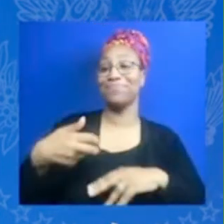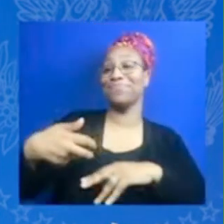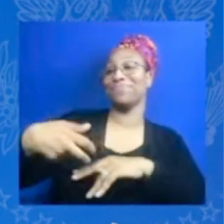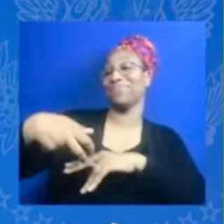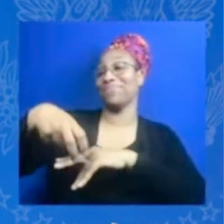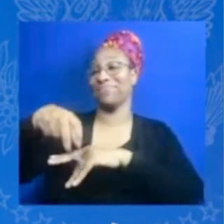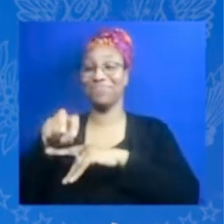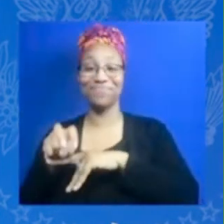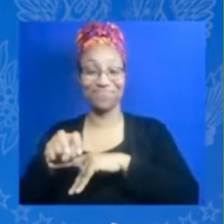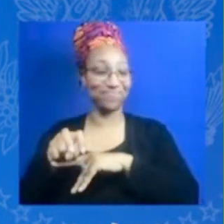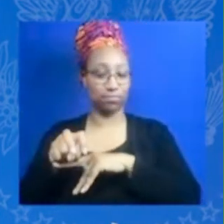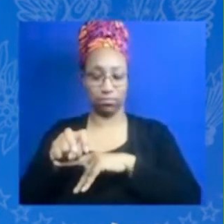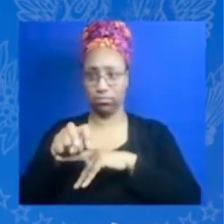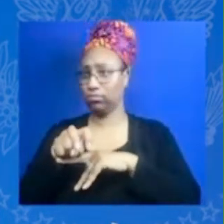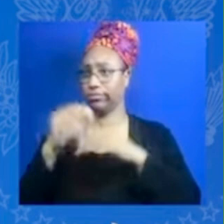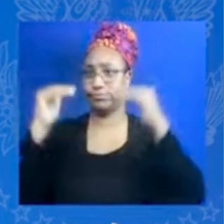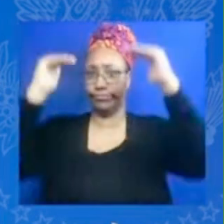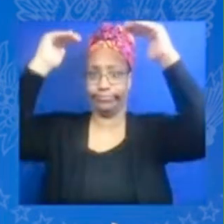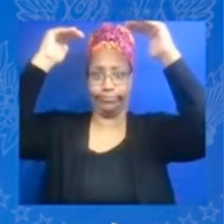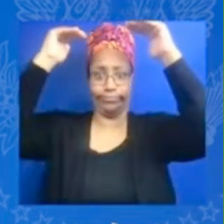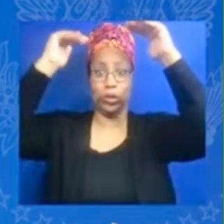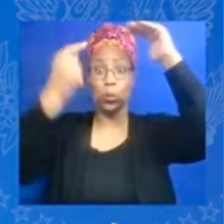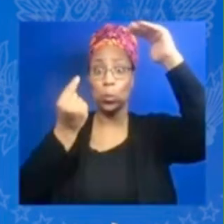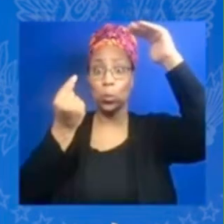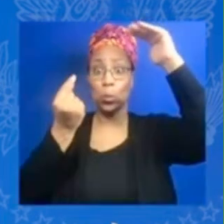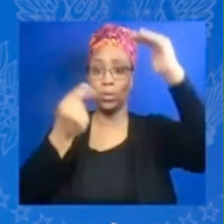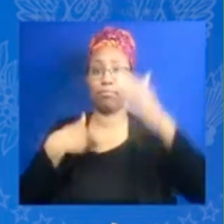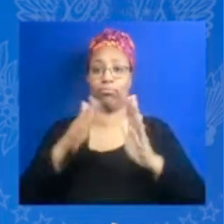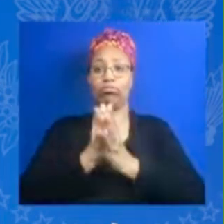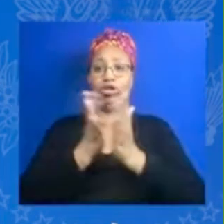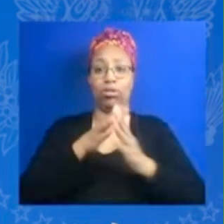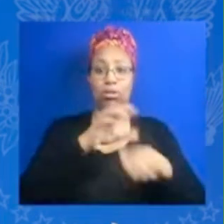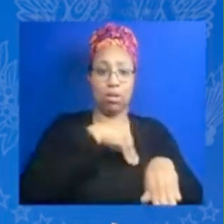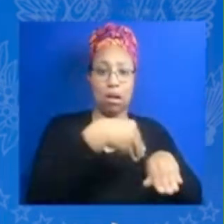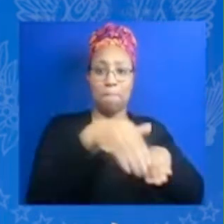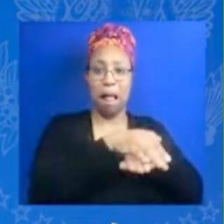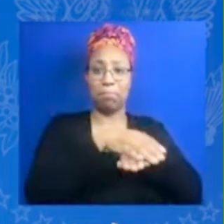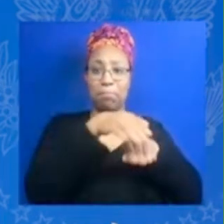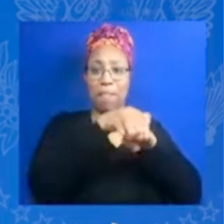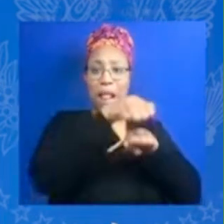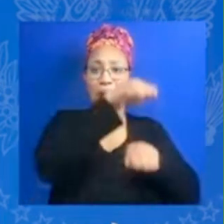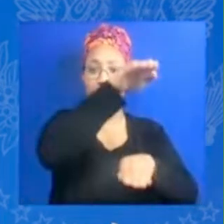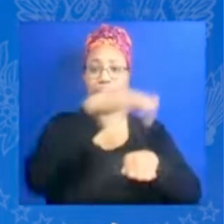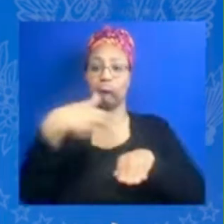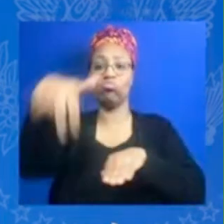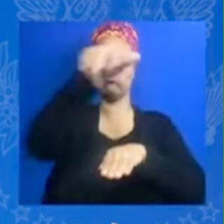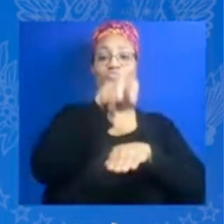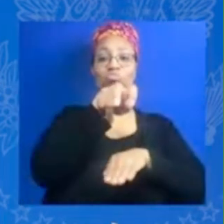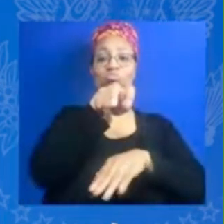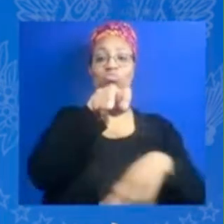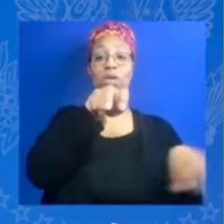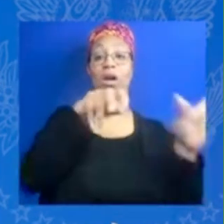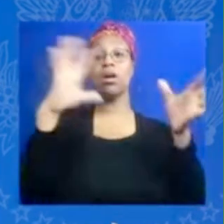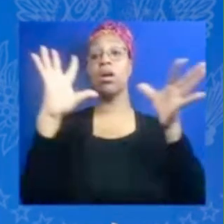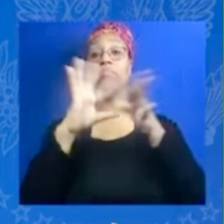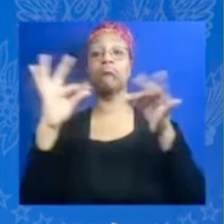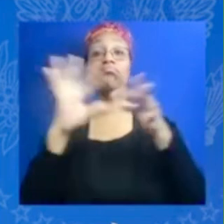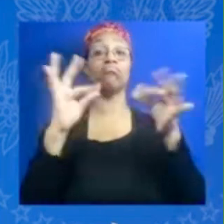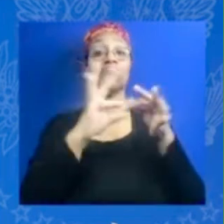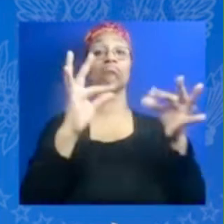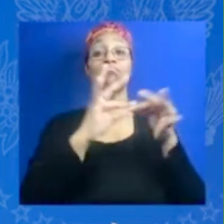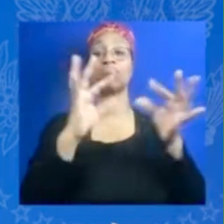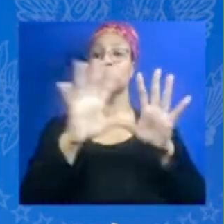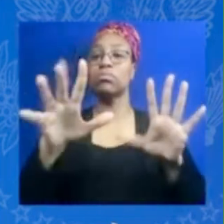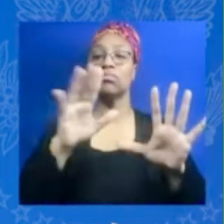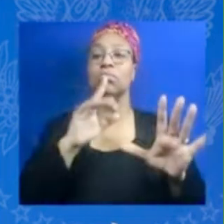i had a voice and that people could see me and i think having the confidence which we were talking a lot about before too is so important it's it's